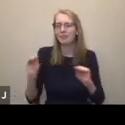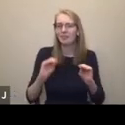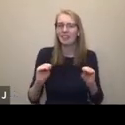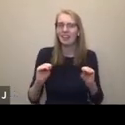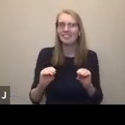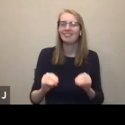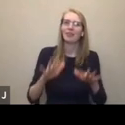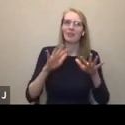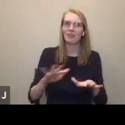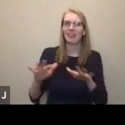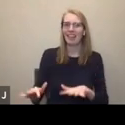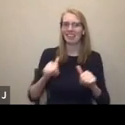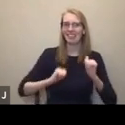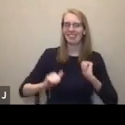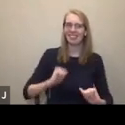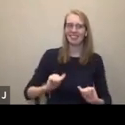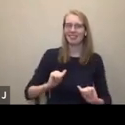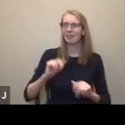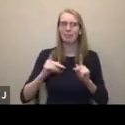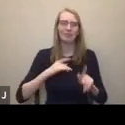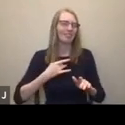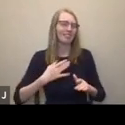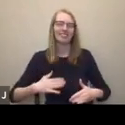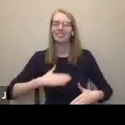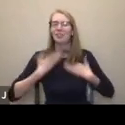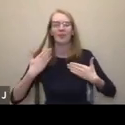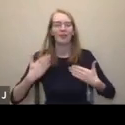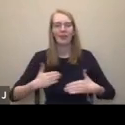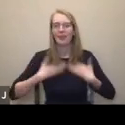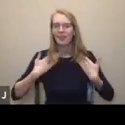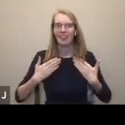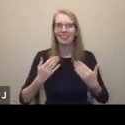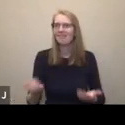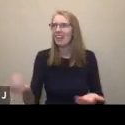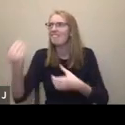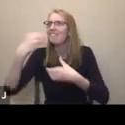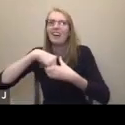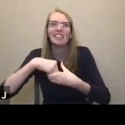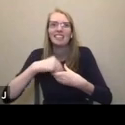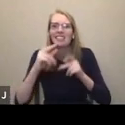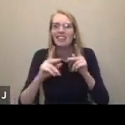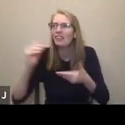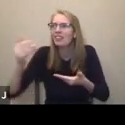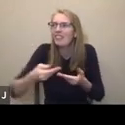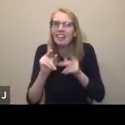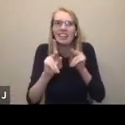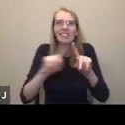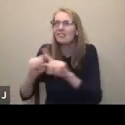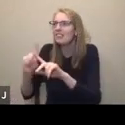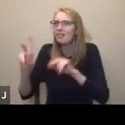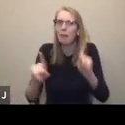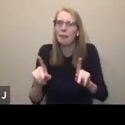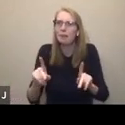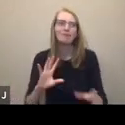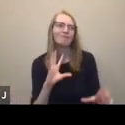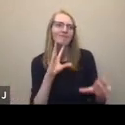into your theater and making them feel welcome, like it's an absolute joy. Okay, relaxed performances. Then the other thing